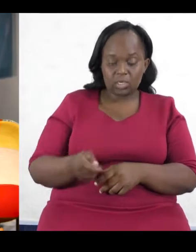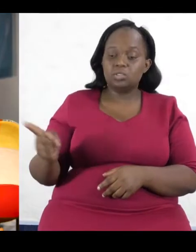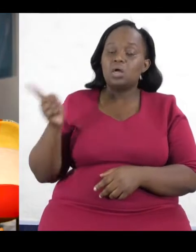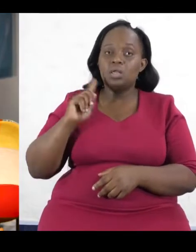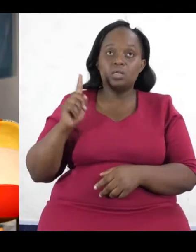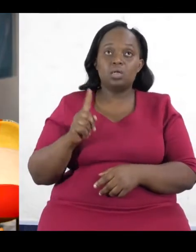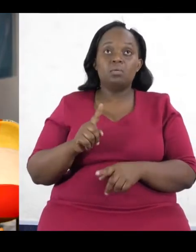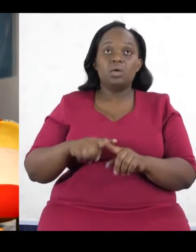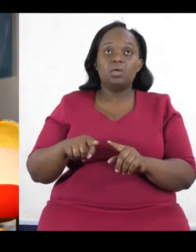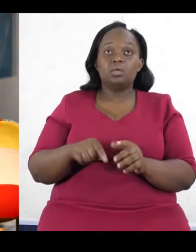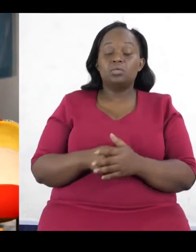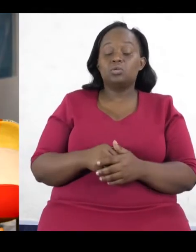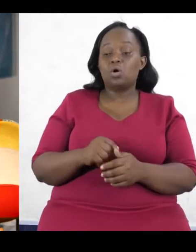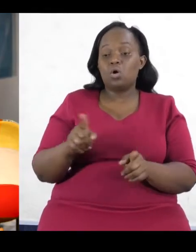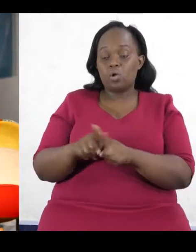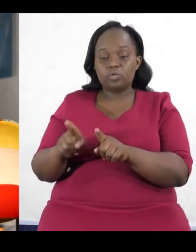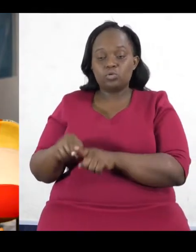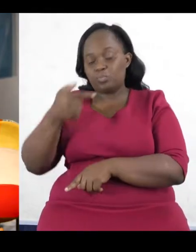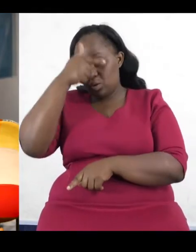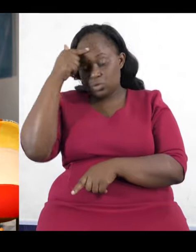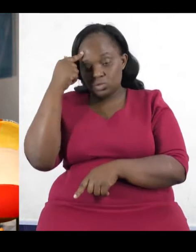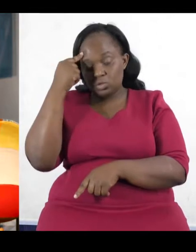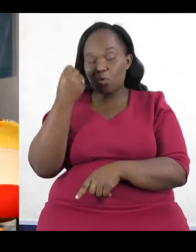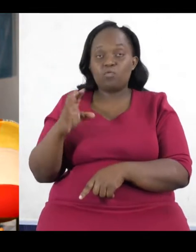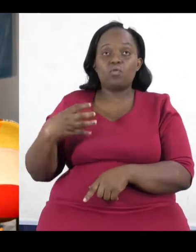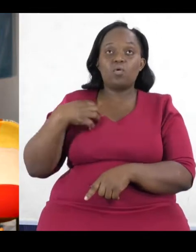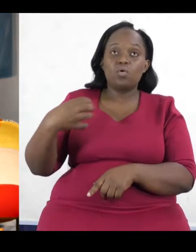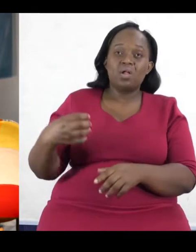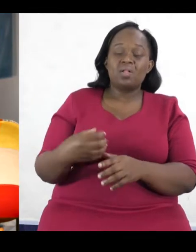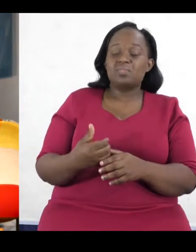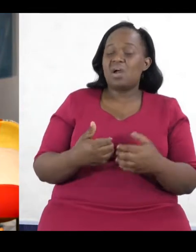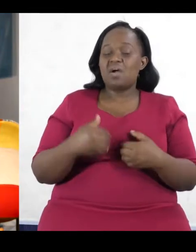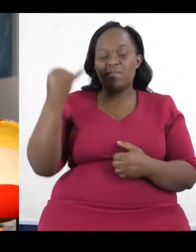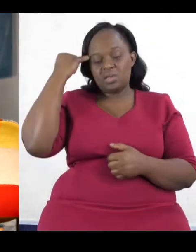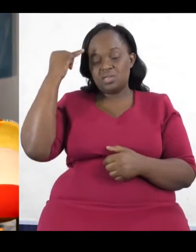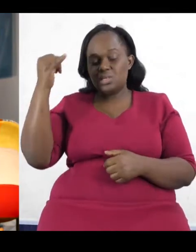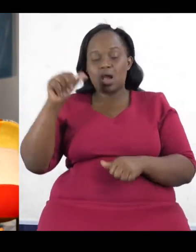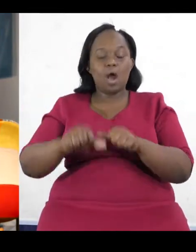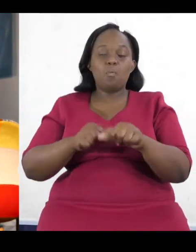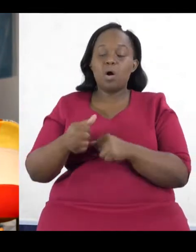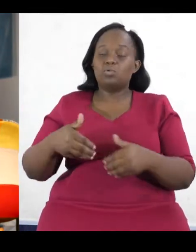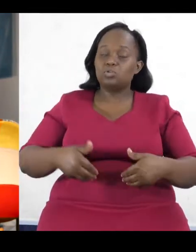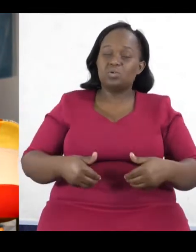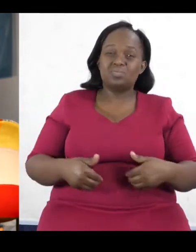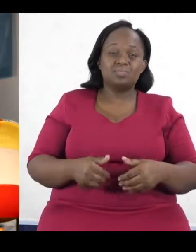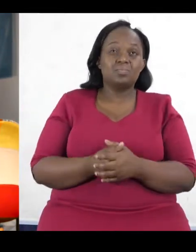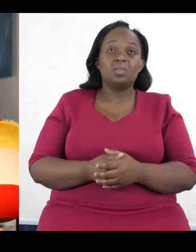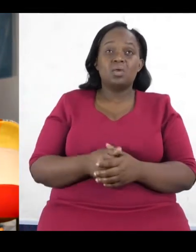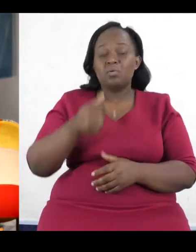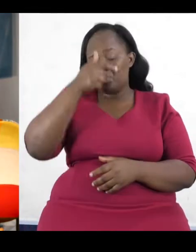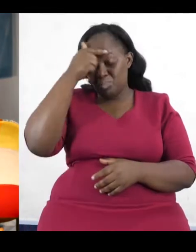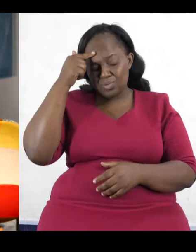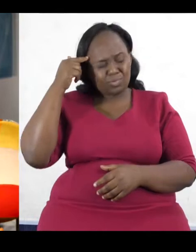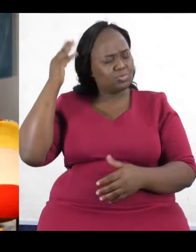getting a certain type of young person. And it's like this, because honestly, campaigning is so difficult. You need money to